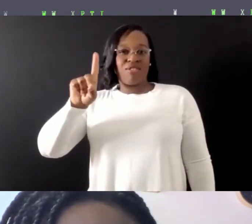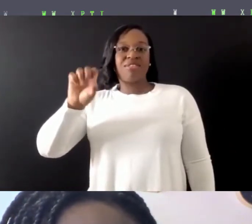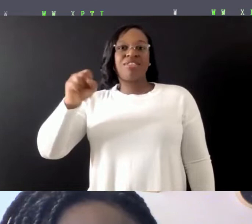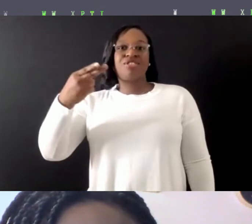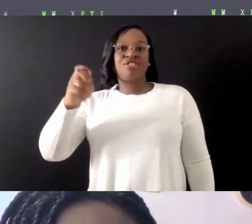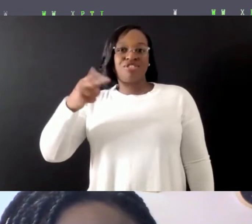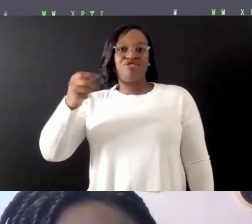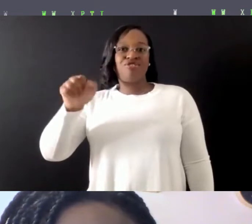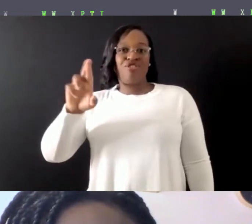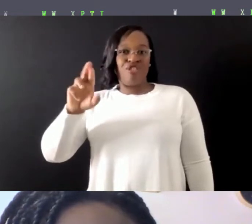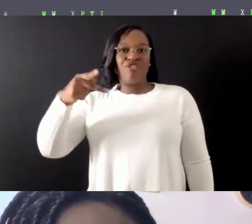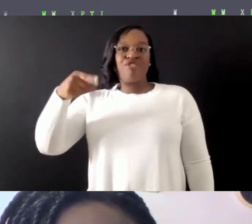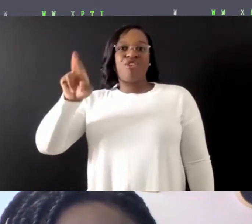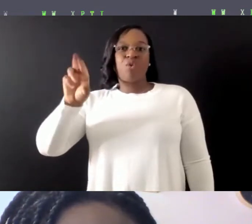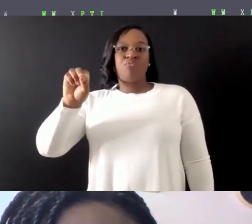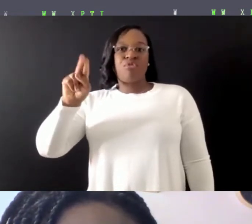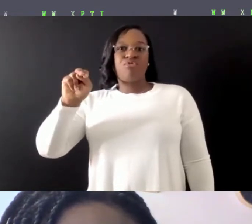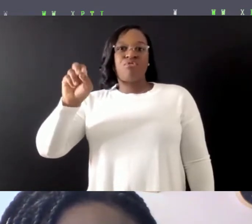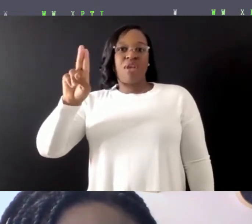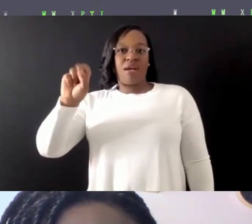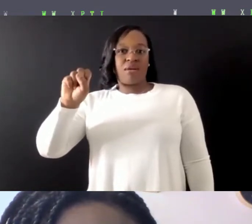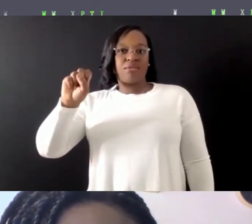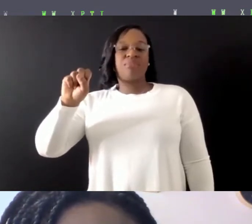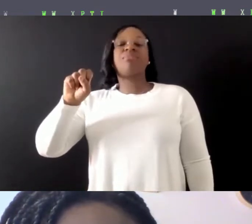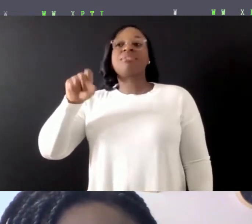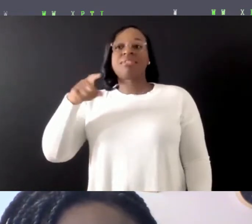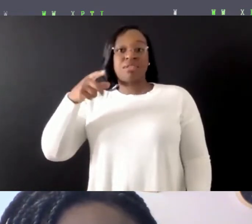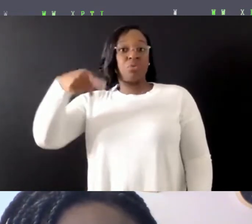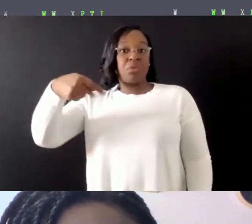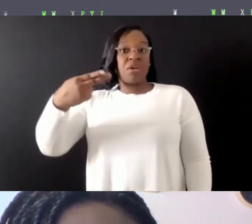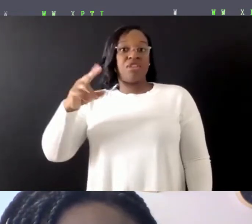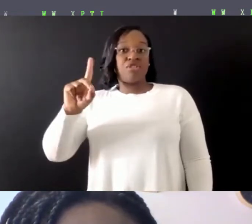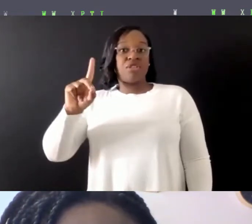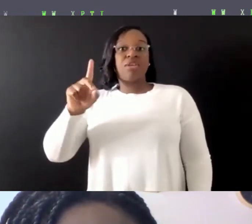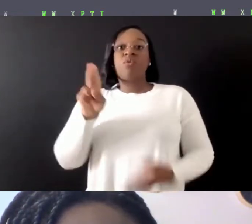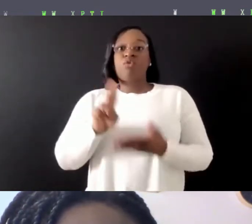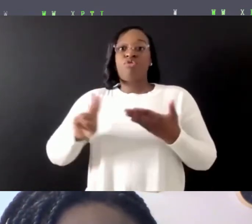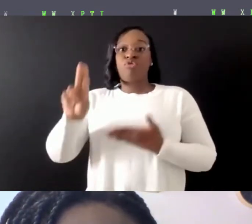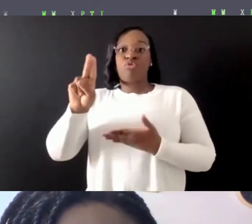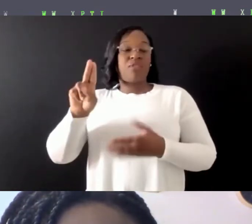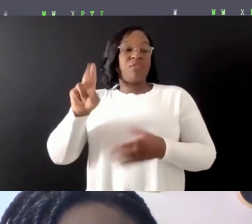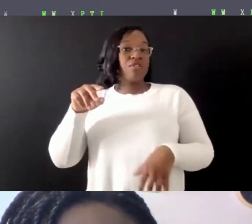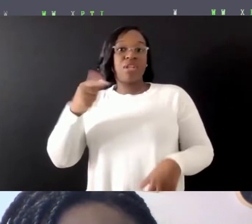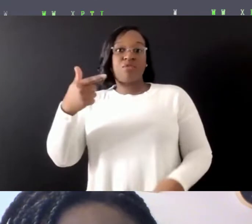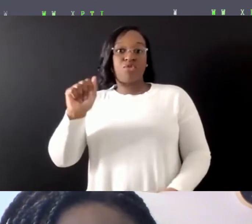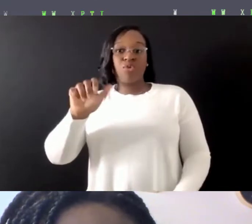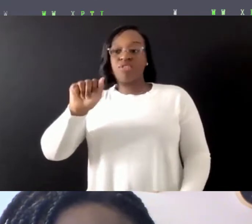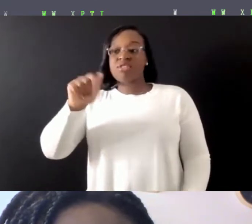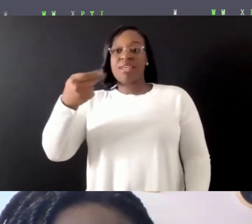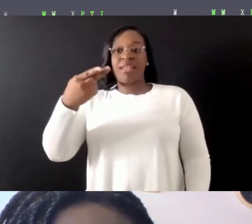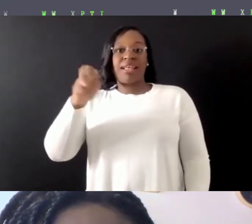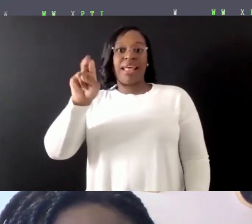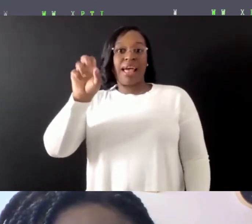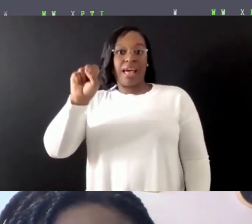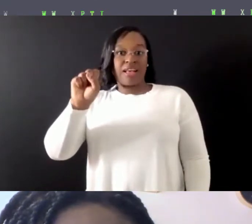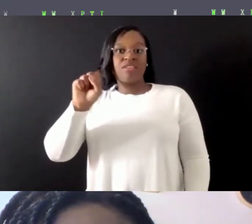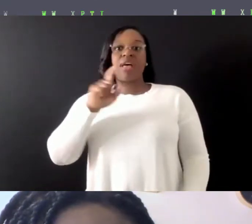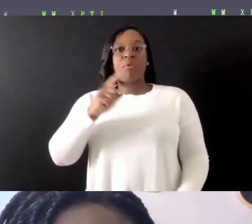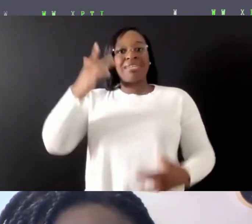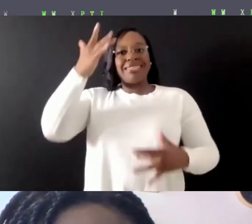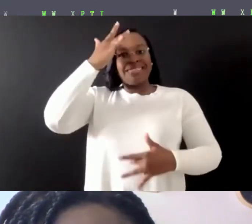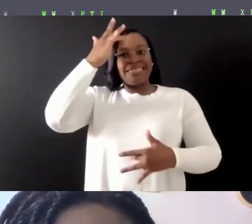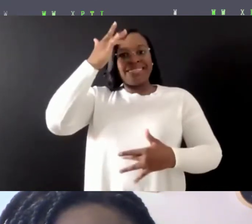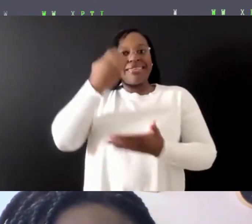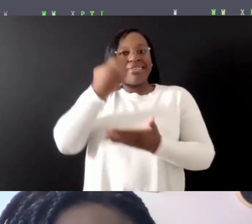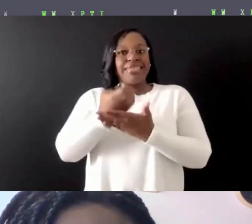I am a PhD student at the University of Georgia in Athens, Georgia. I'm a disease ecologist, so I just